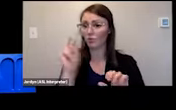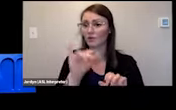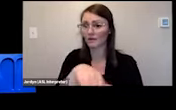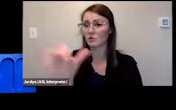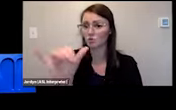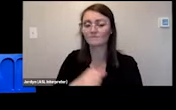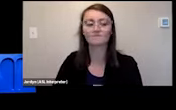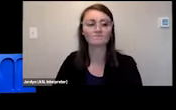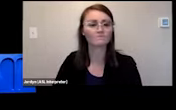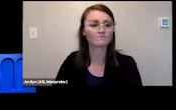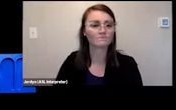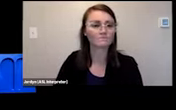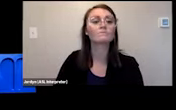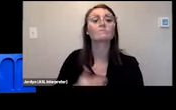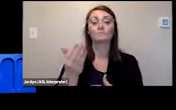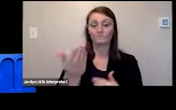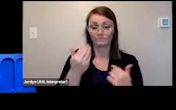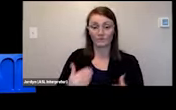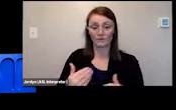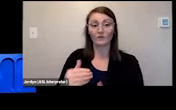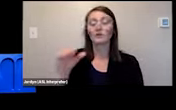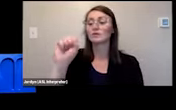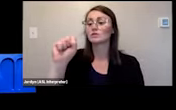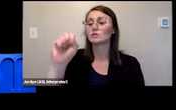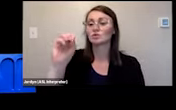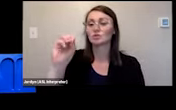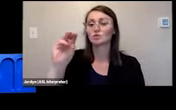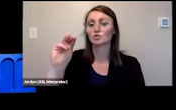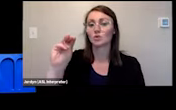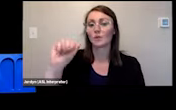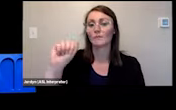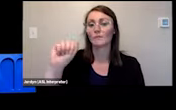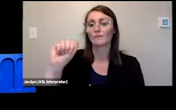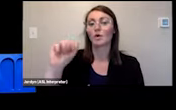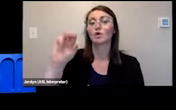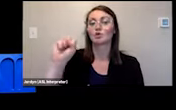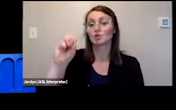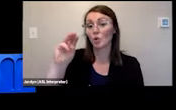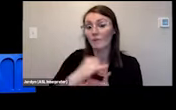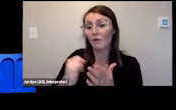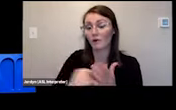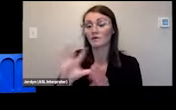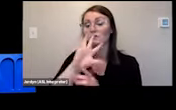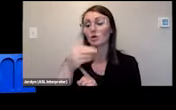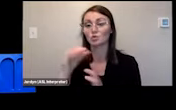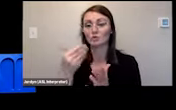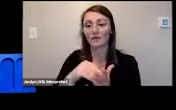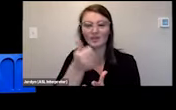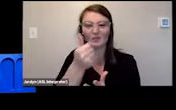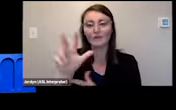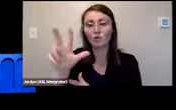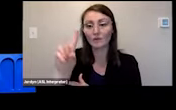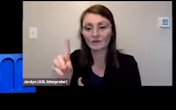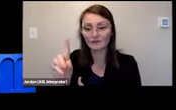soma arts cultural center jennifer justice is a visually impaired artist and she 3d printed she designed